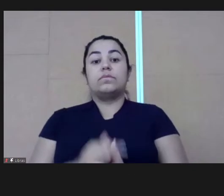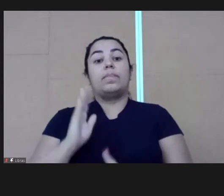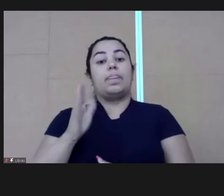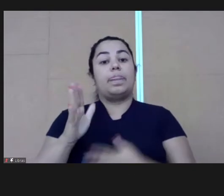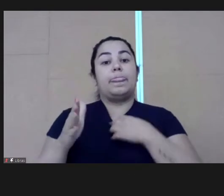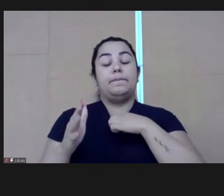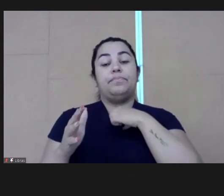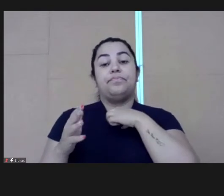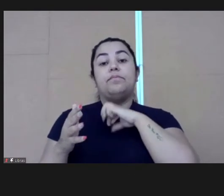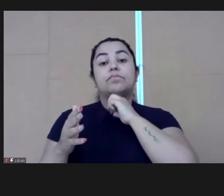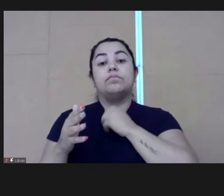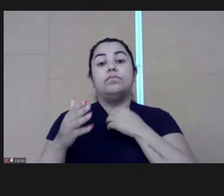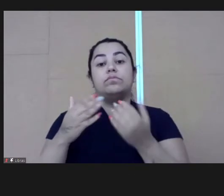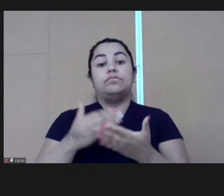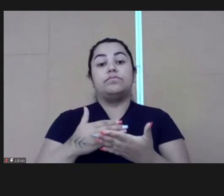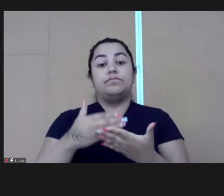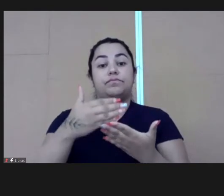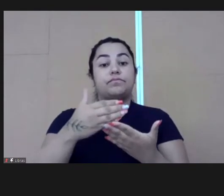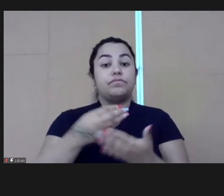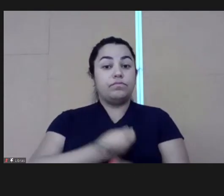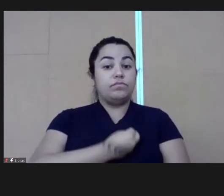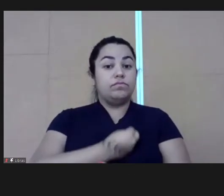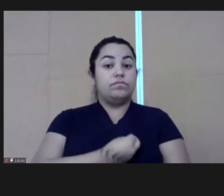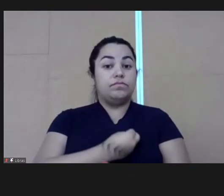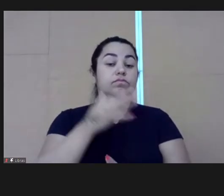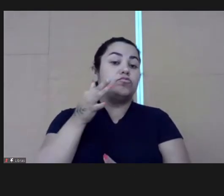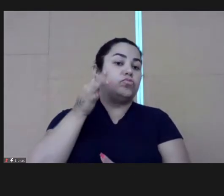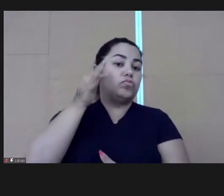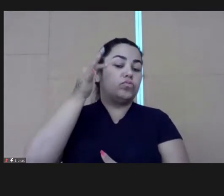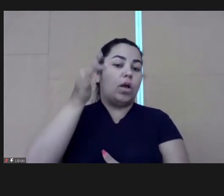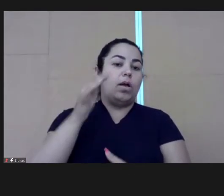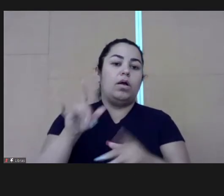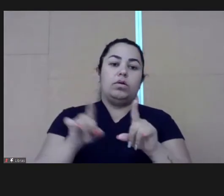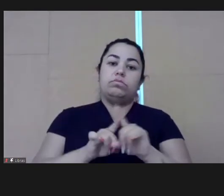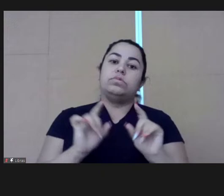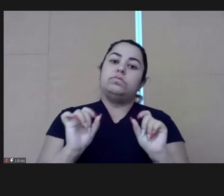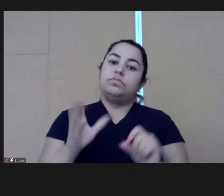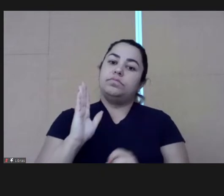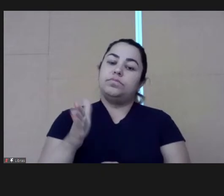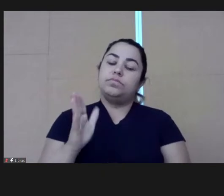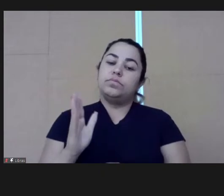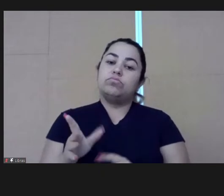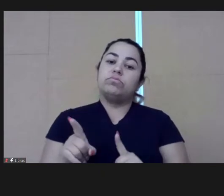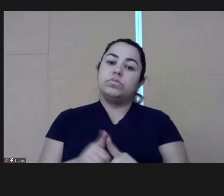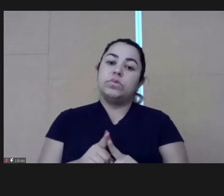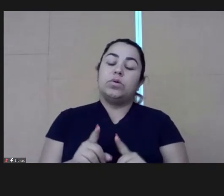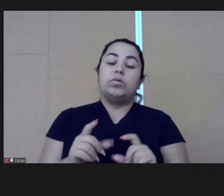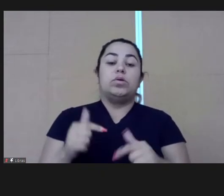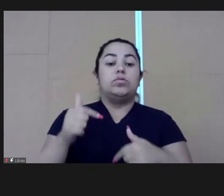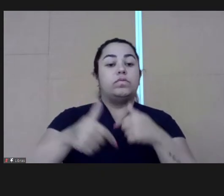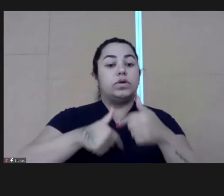so they can reach these trends and work with these challenges.